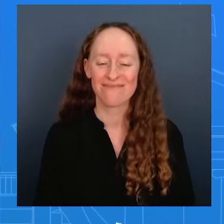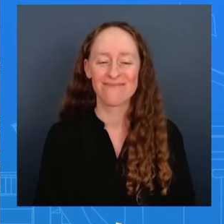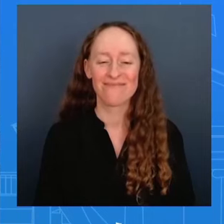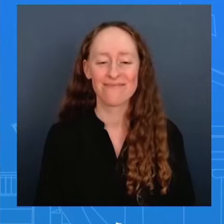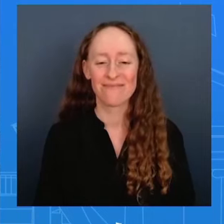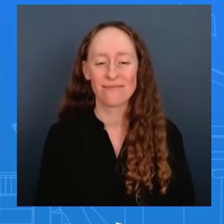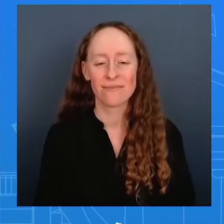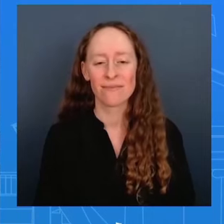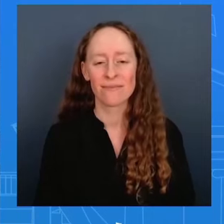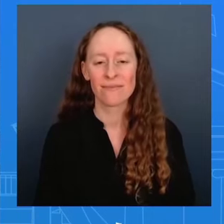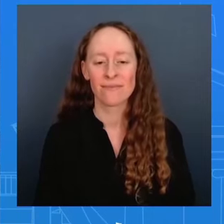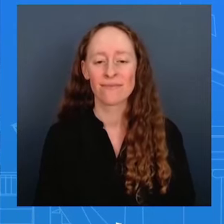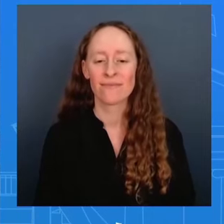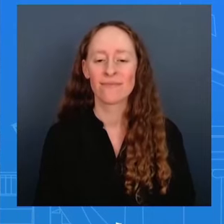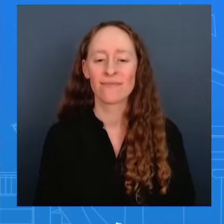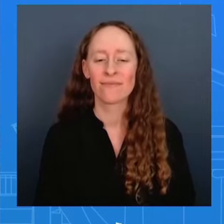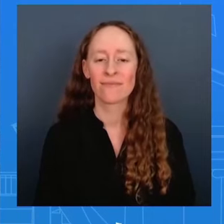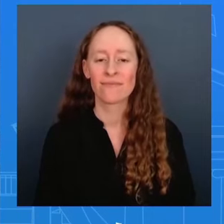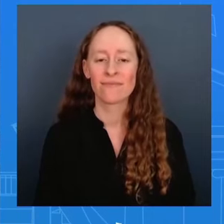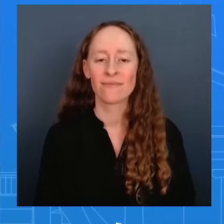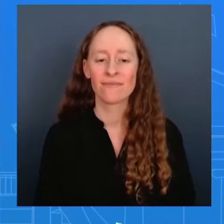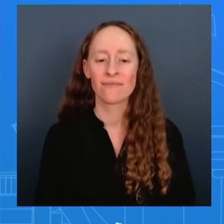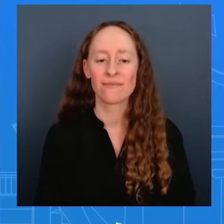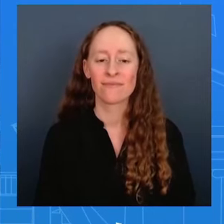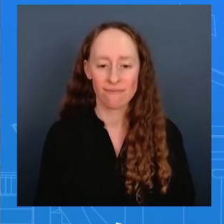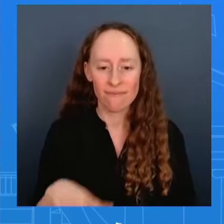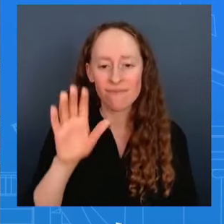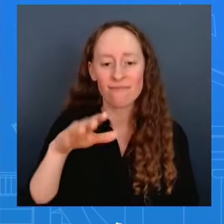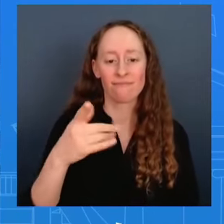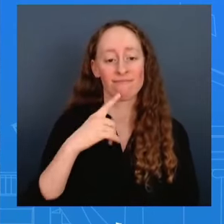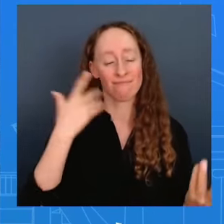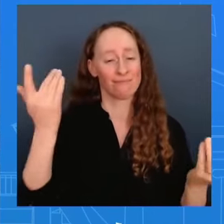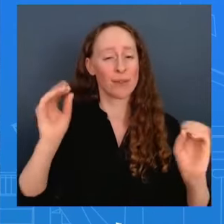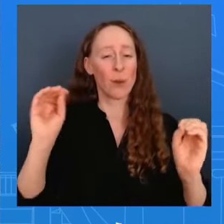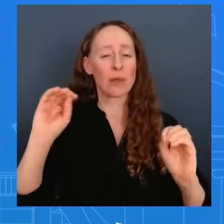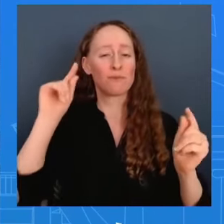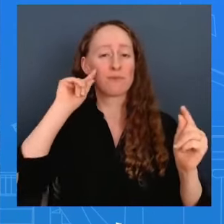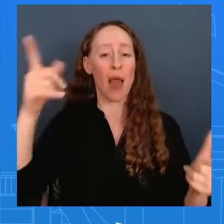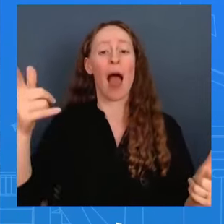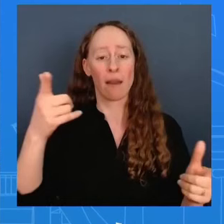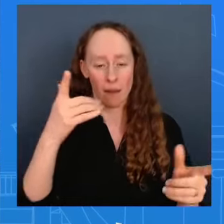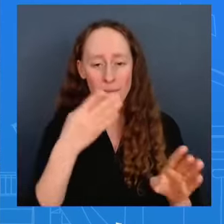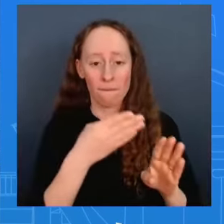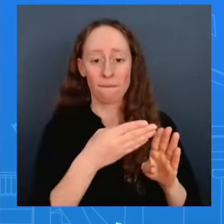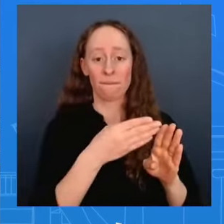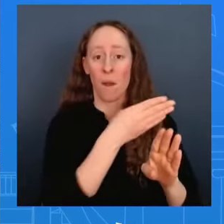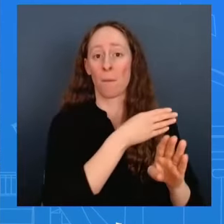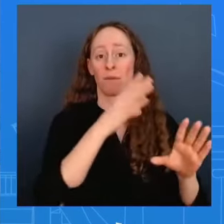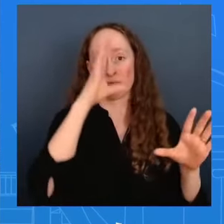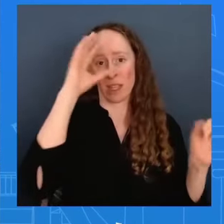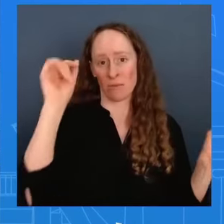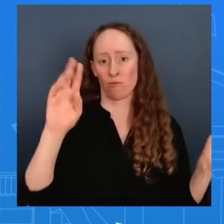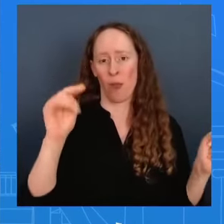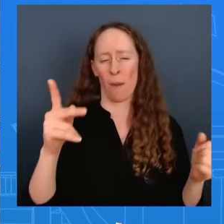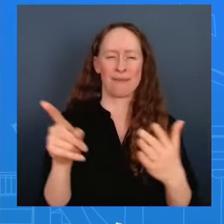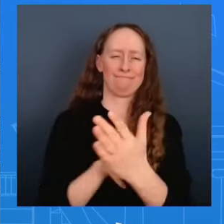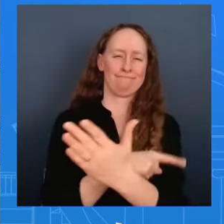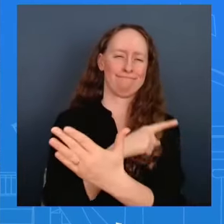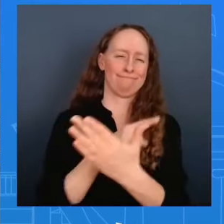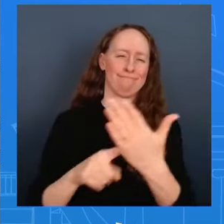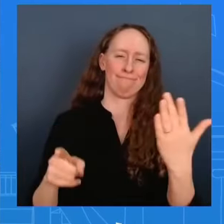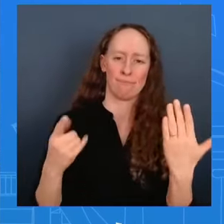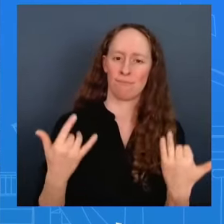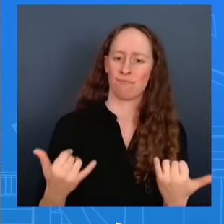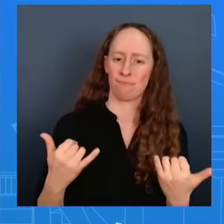former president donald trump is very critical of the moves that president biden made today he's just blown up my inbox calling this a weak and futile